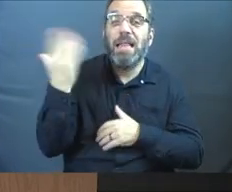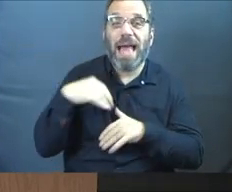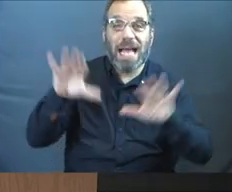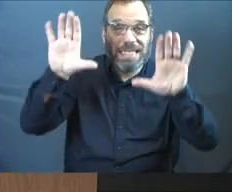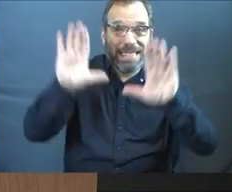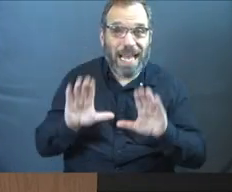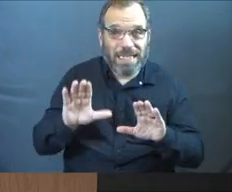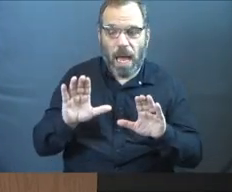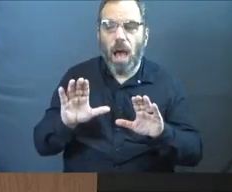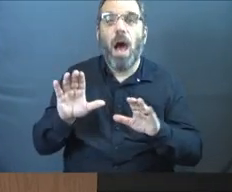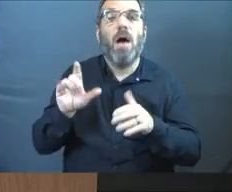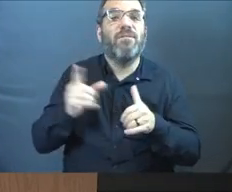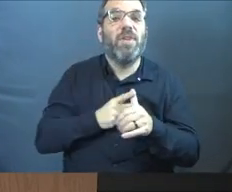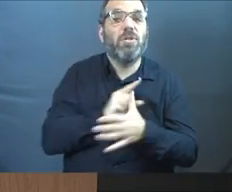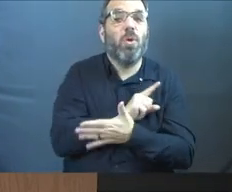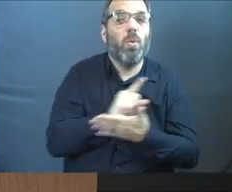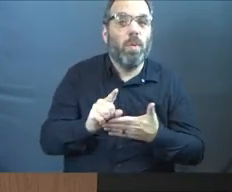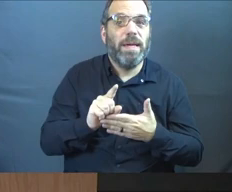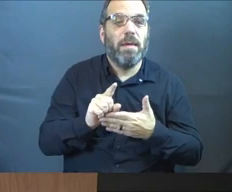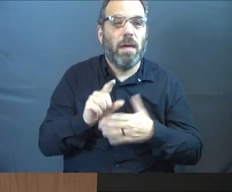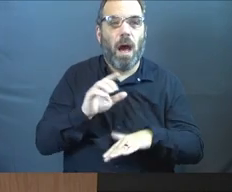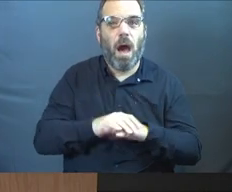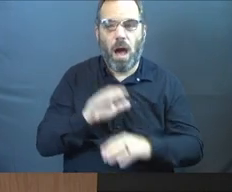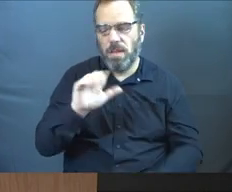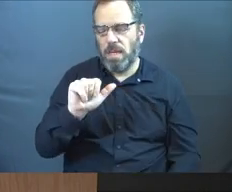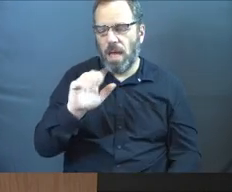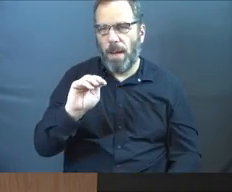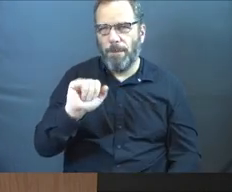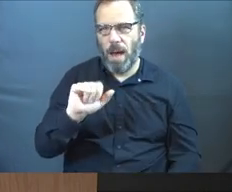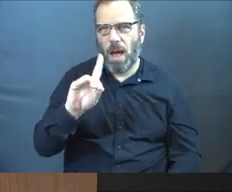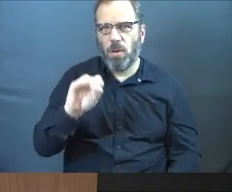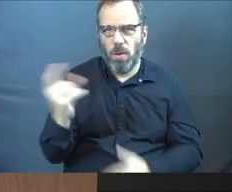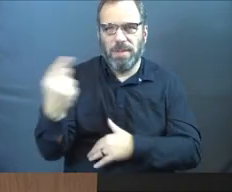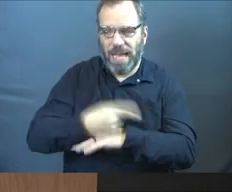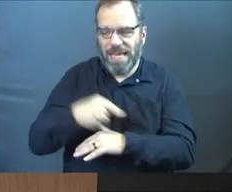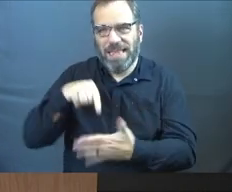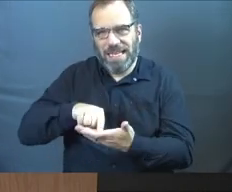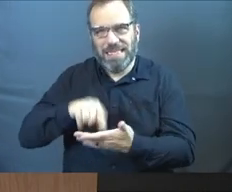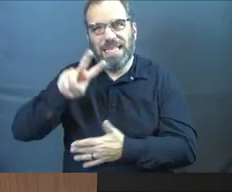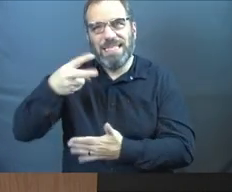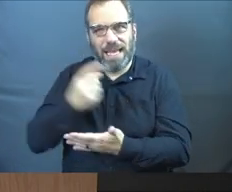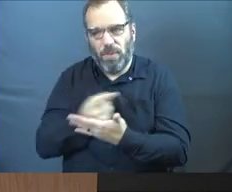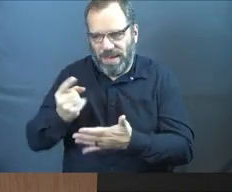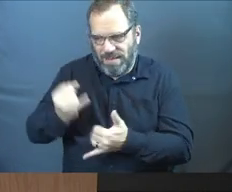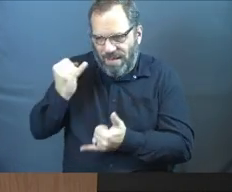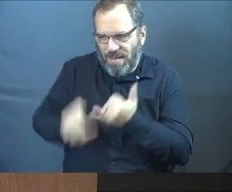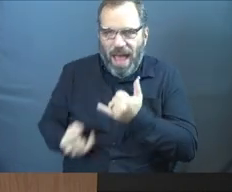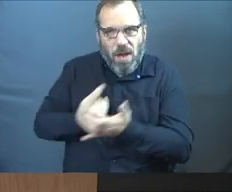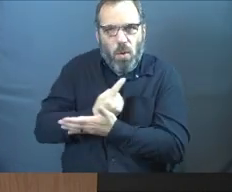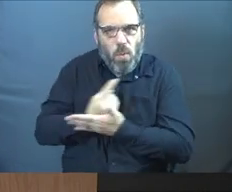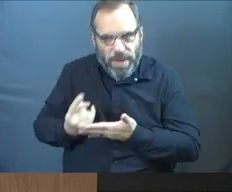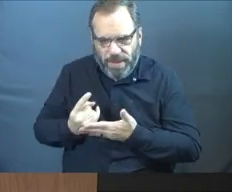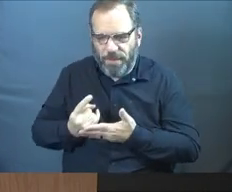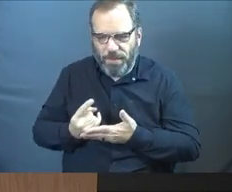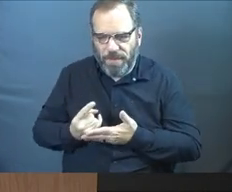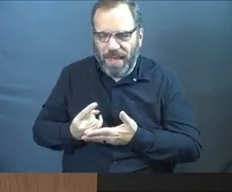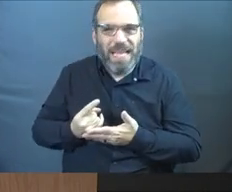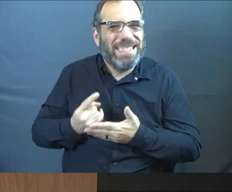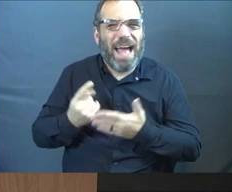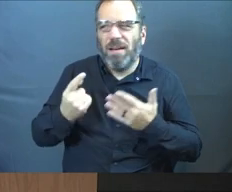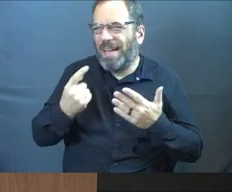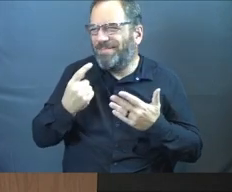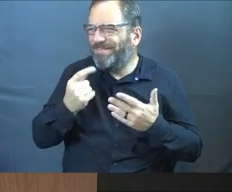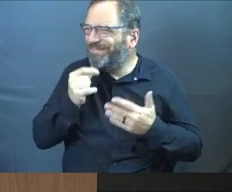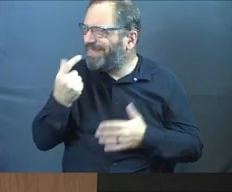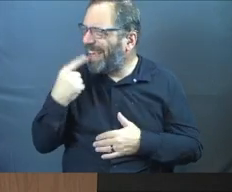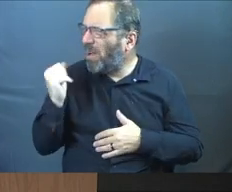week, we did week one in the Imago Dei series. This is week two. It's the final week in it. And I don't always